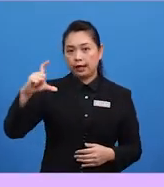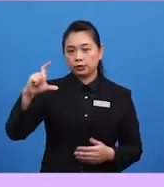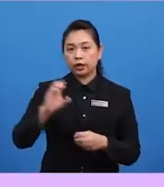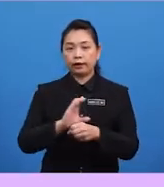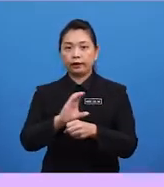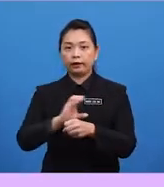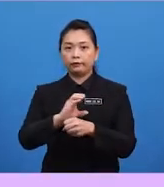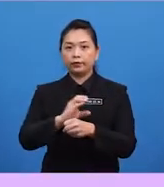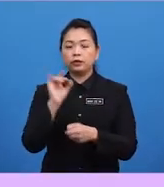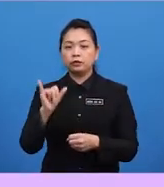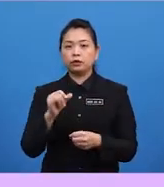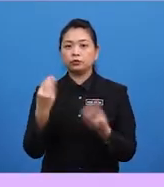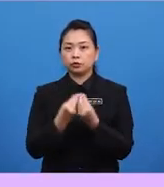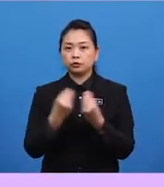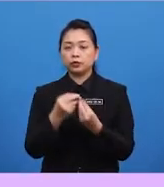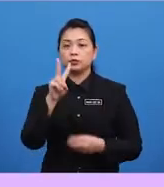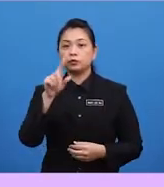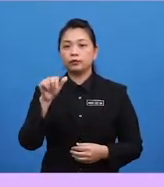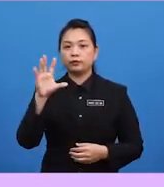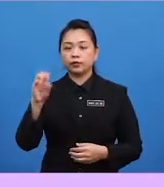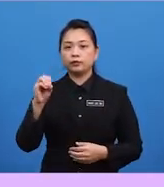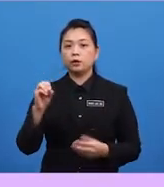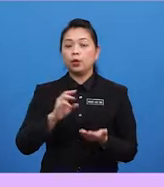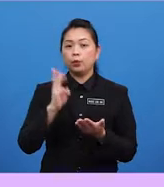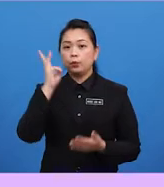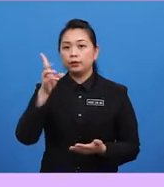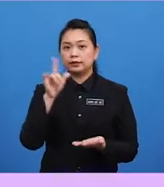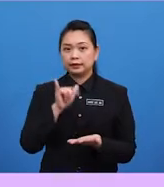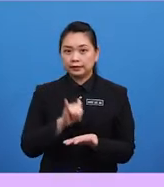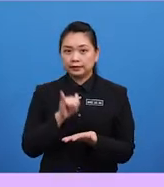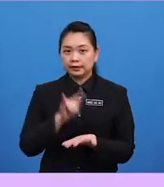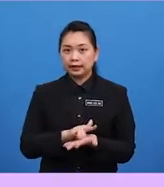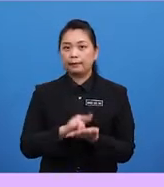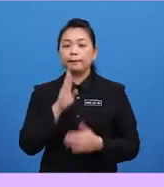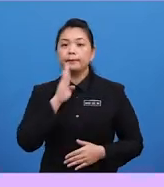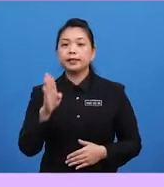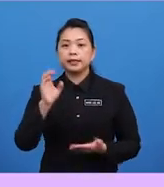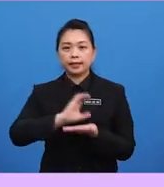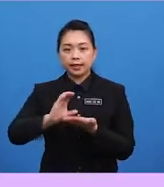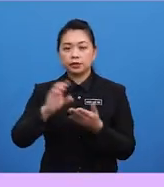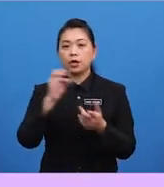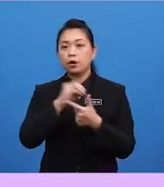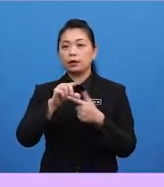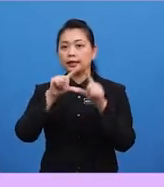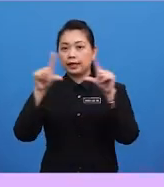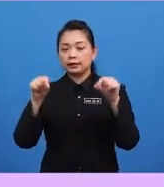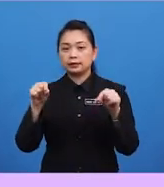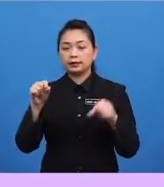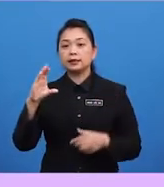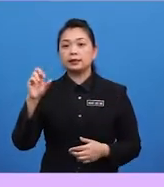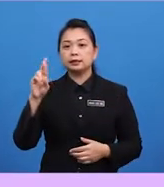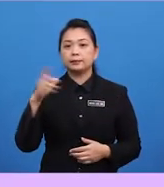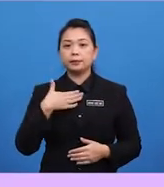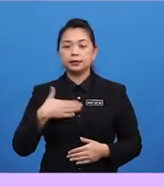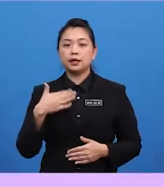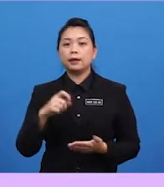large coffee. Your total is RM2.50. Will that be a cash or card? Card, please. Please